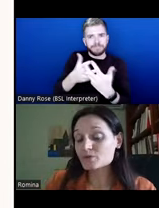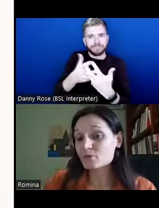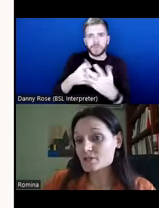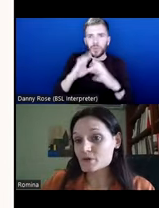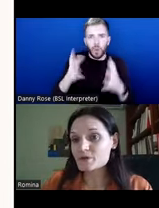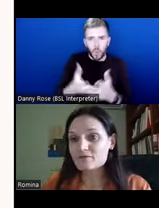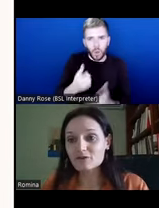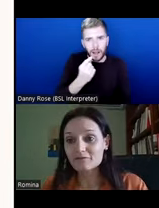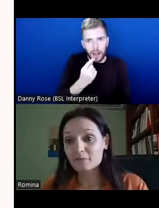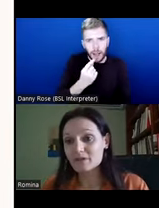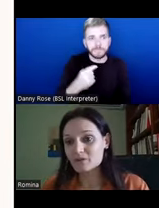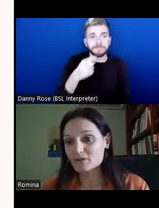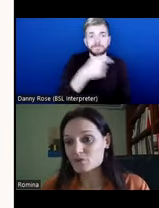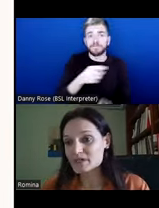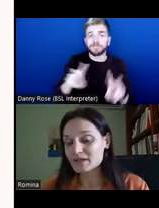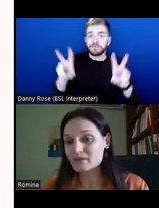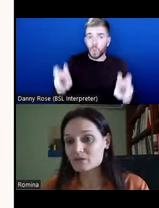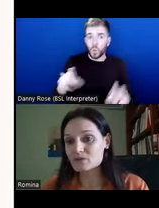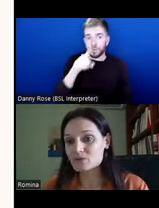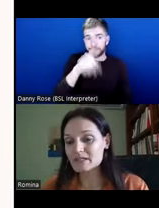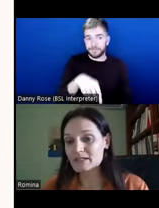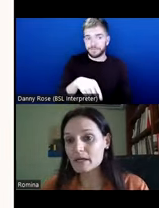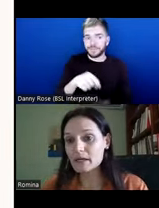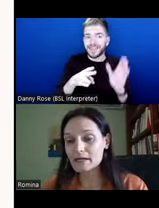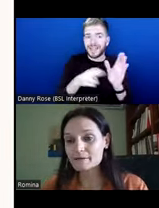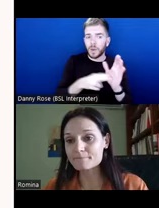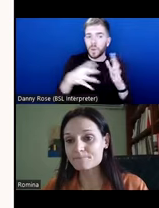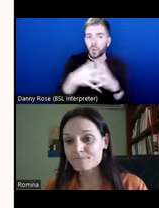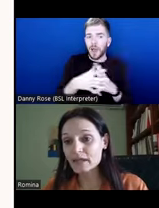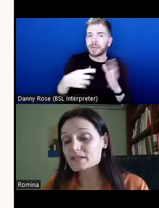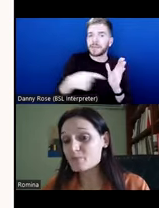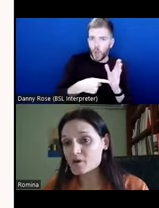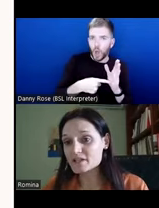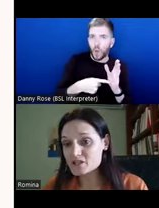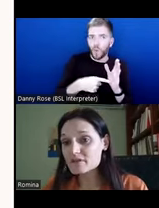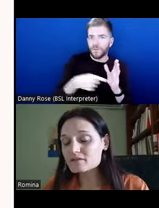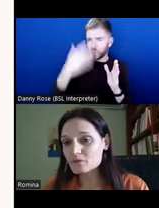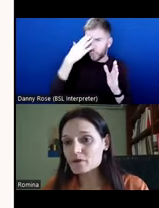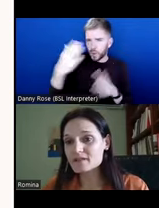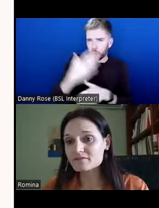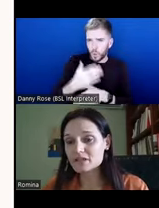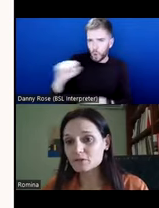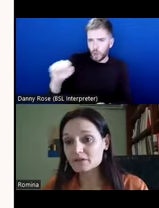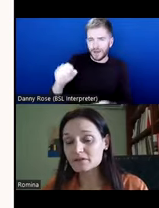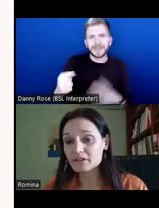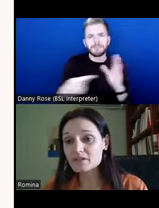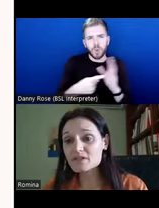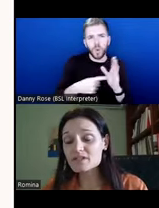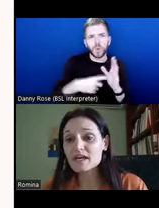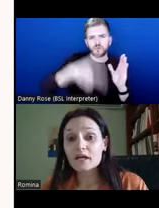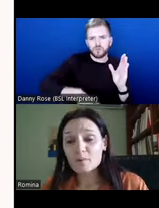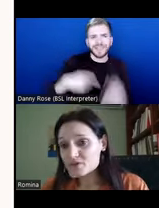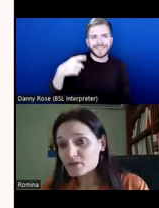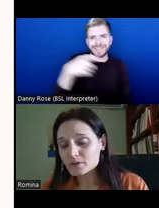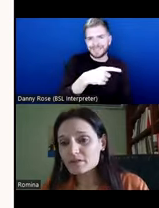quote Nugugi Wachiongo, if you're not familiar with his work, I think this is really, it's important to read the works of decolonial thinkers